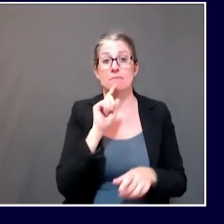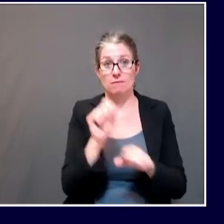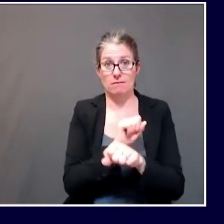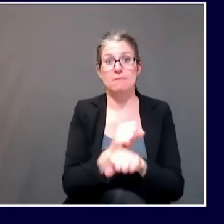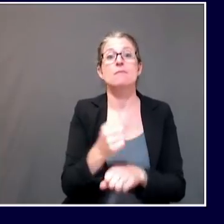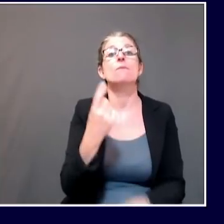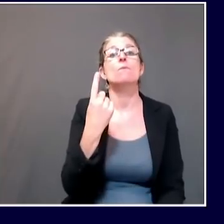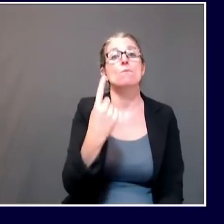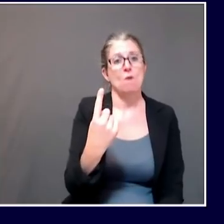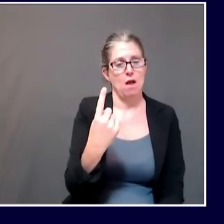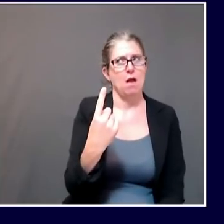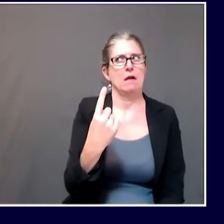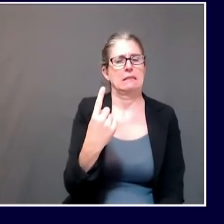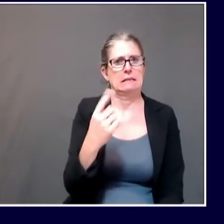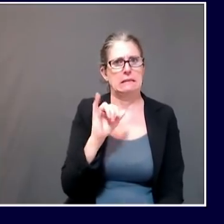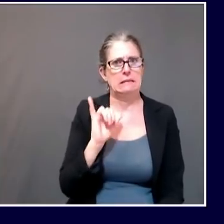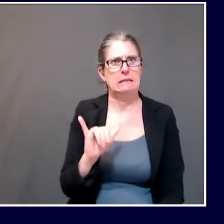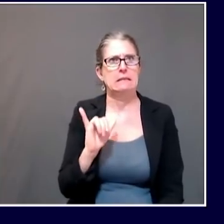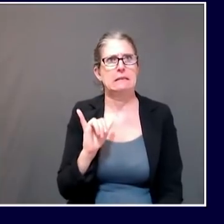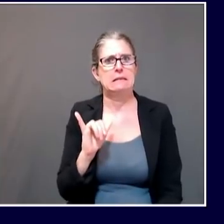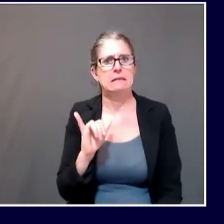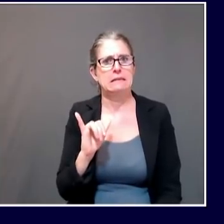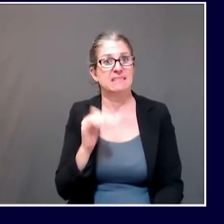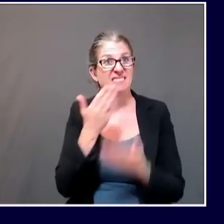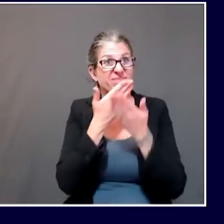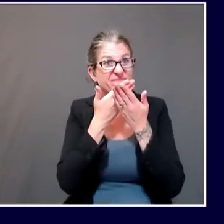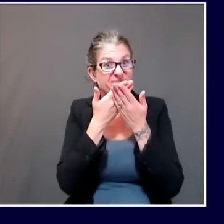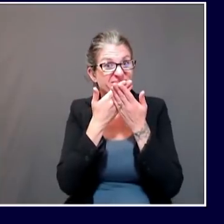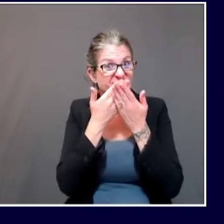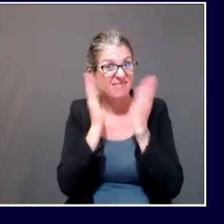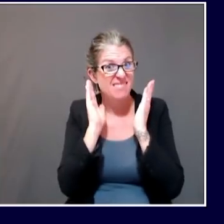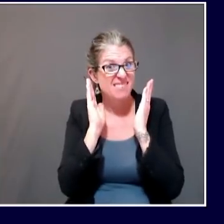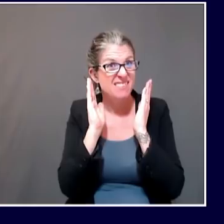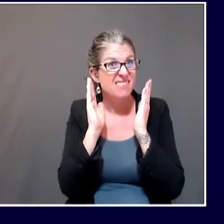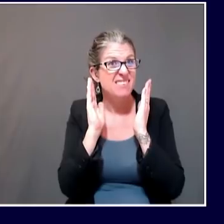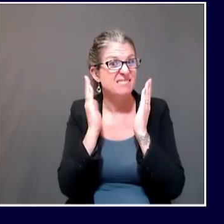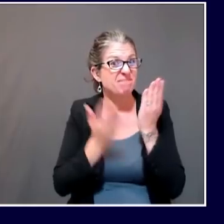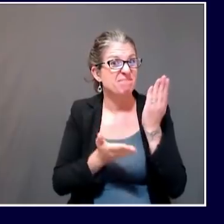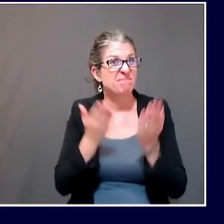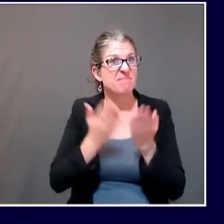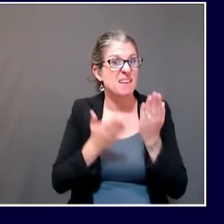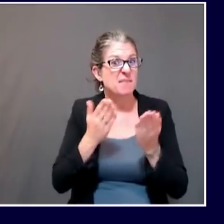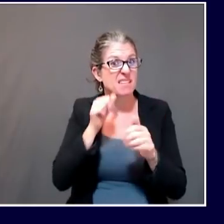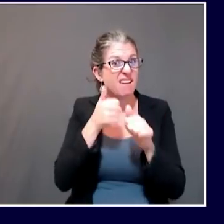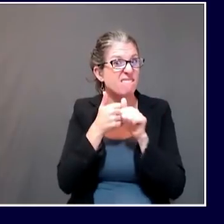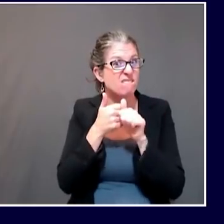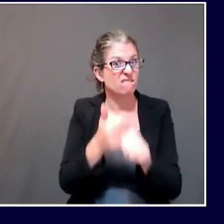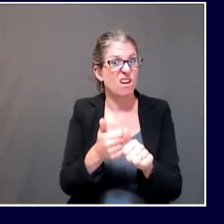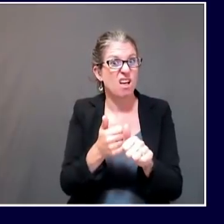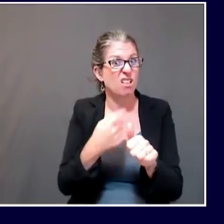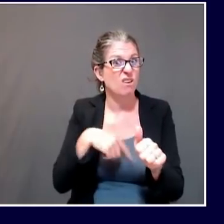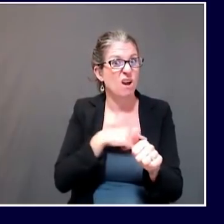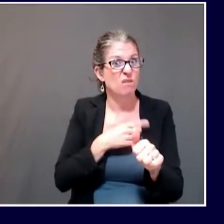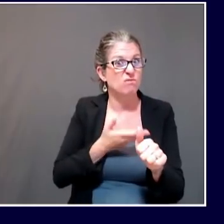may not have been what we would have recommended it to be. But to be candid, we're still getting more facts around that right now.